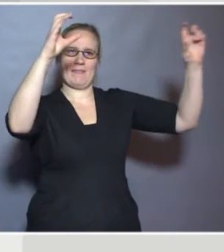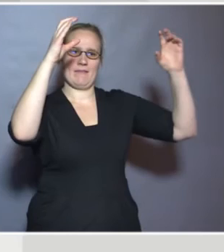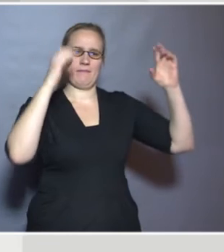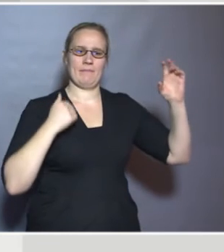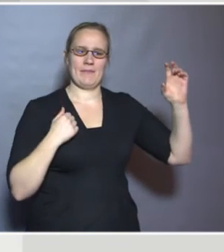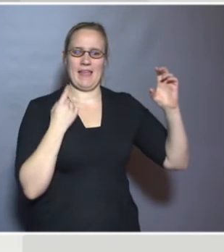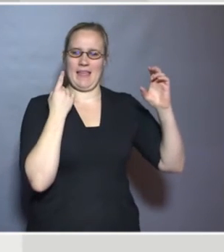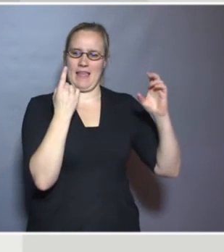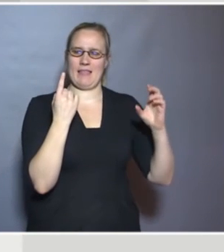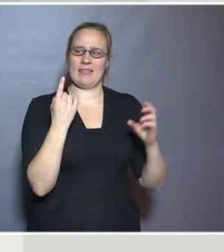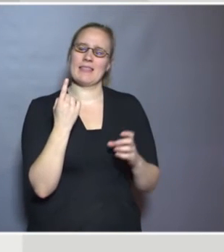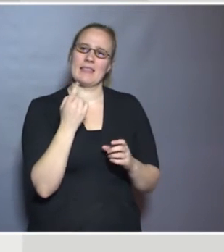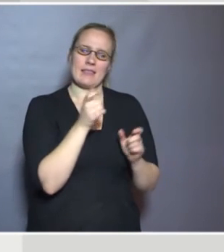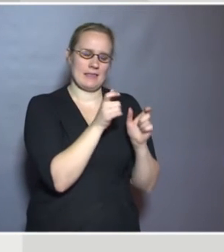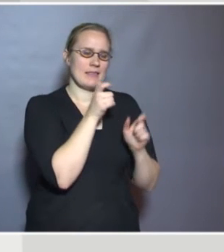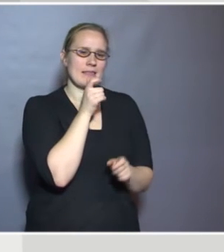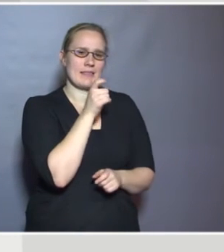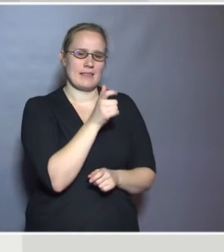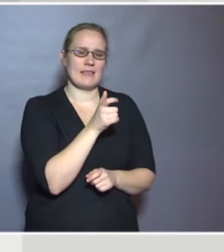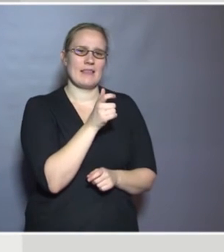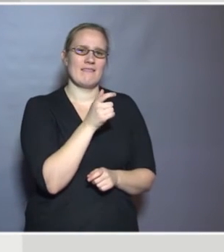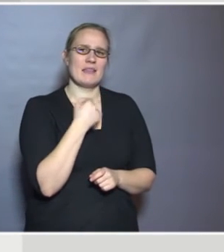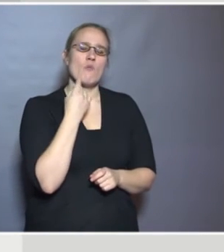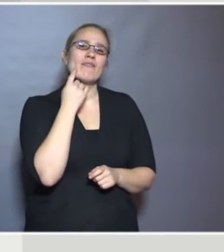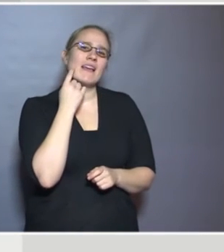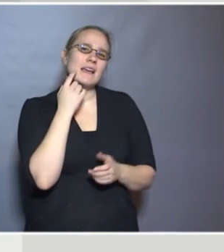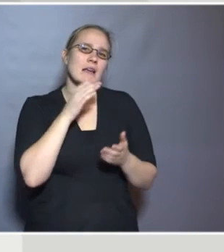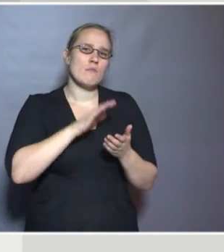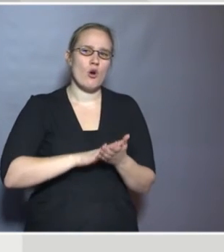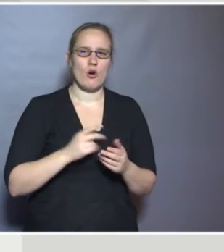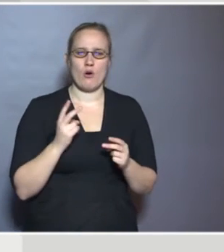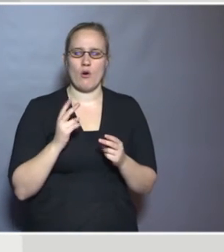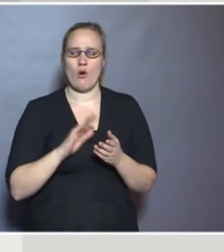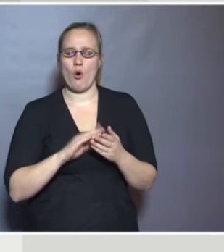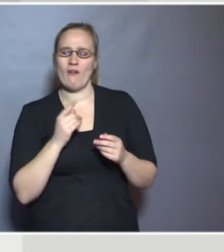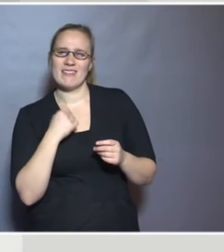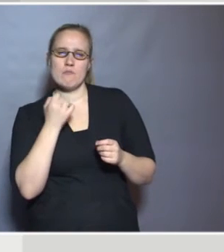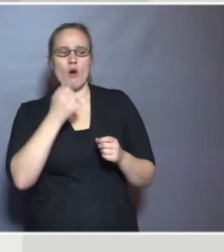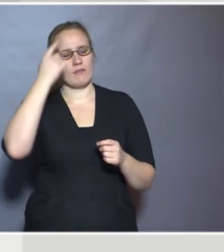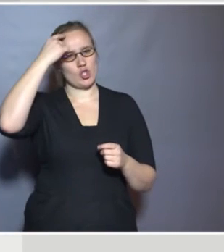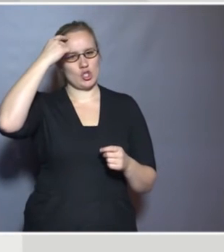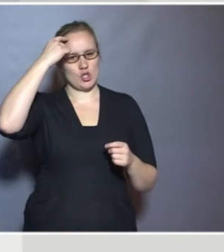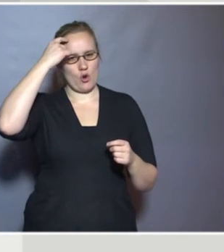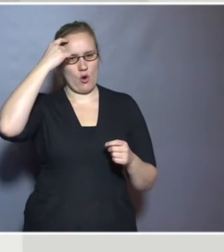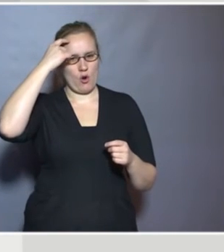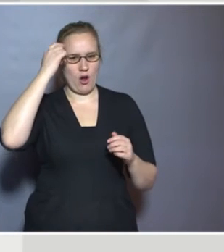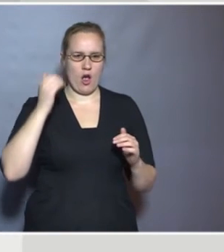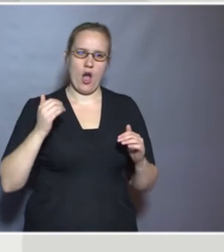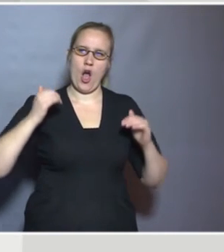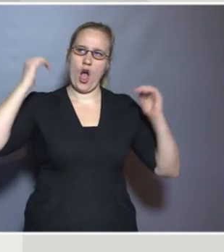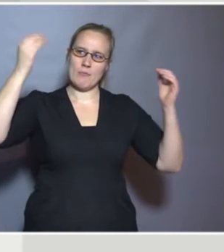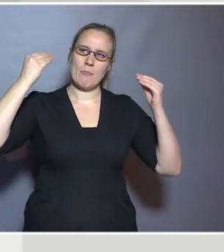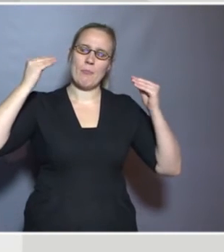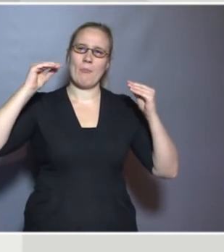One of them was that we have to think about and we have to understand that high performing